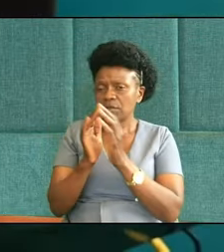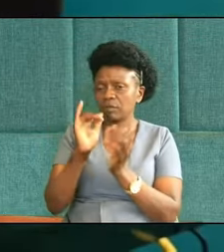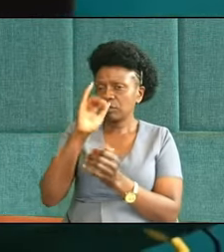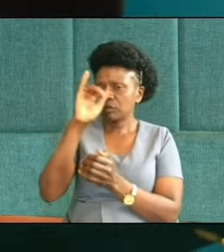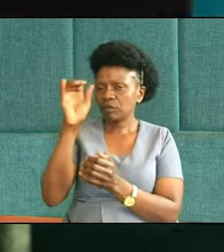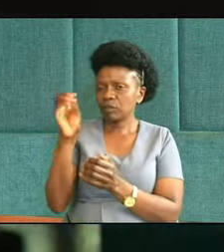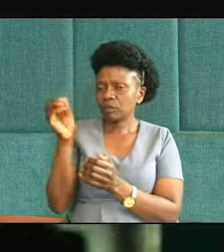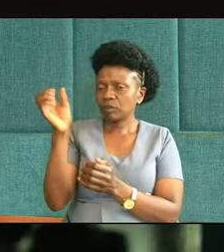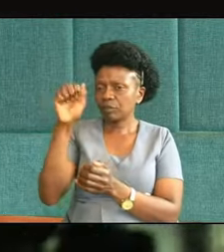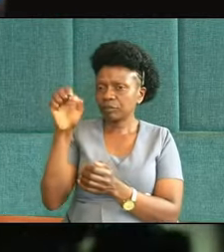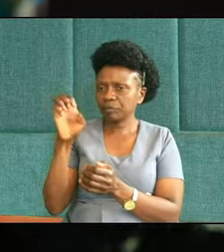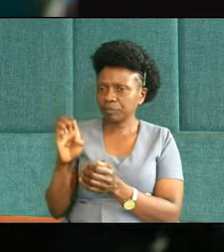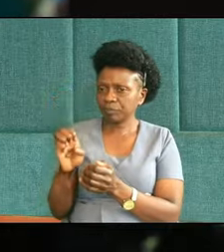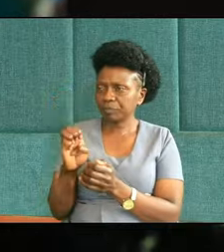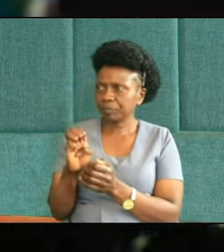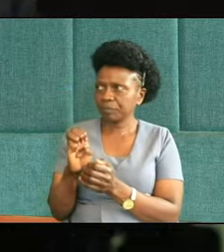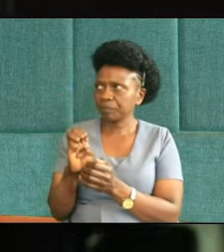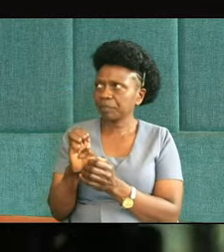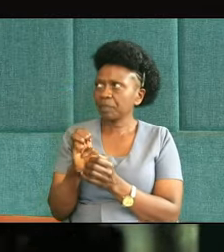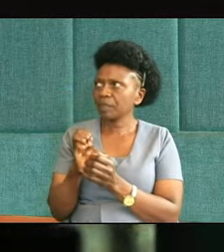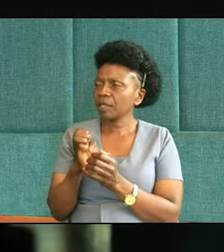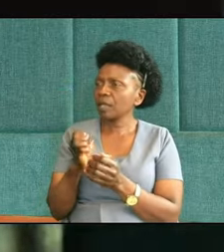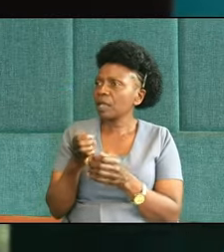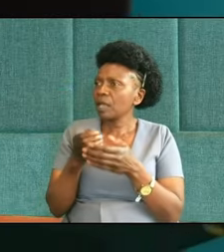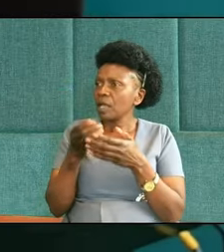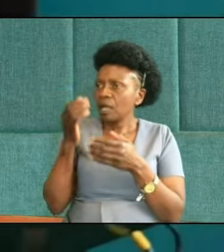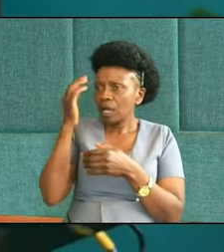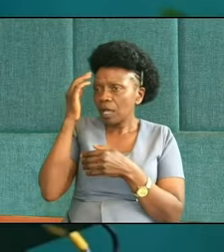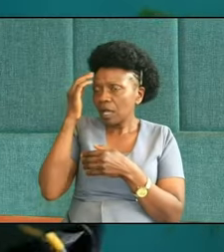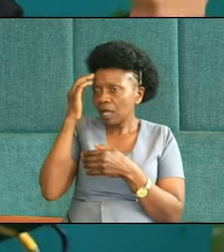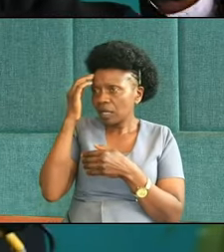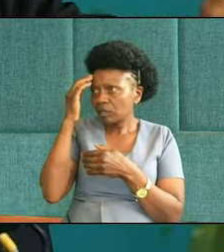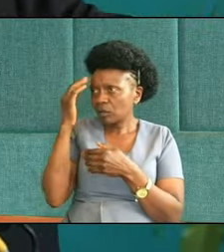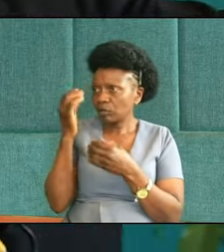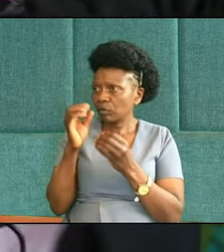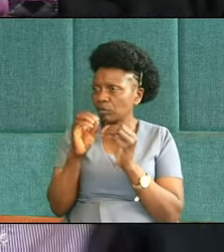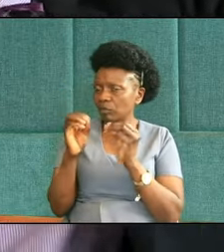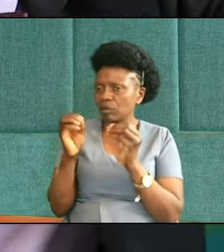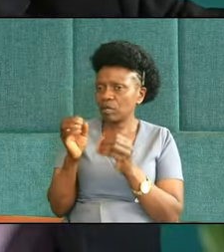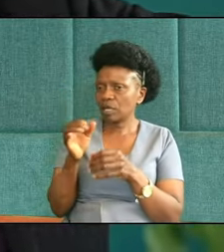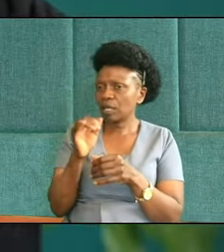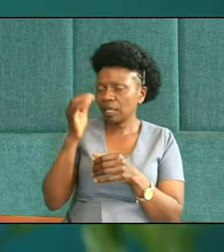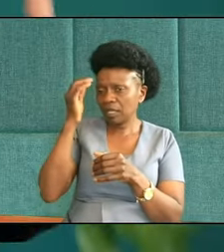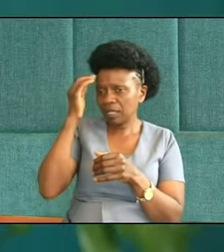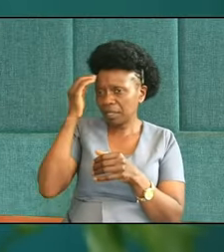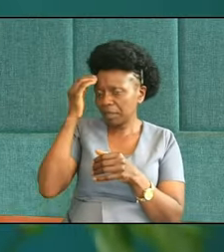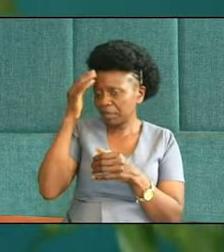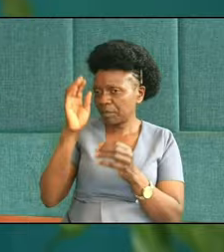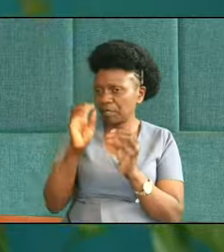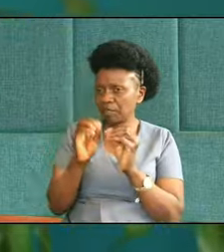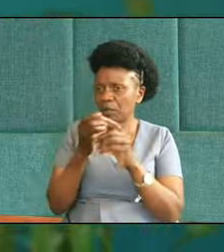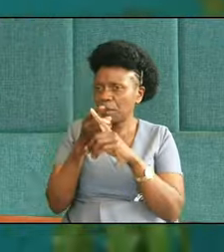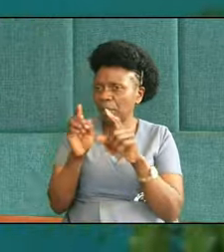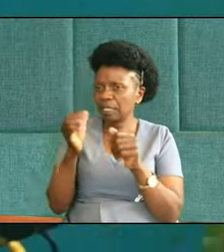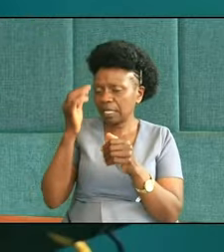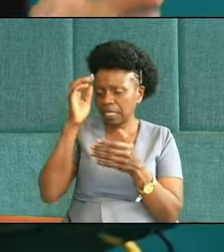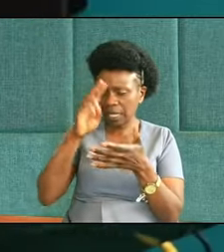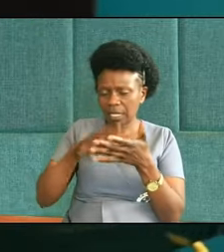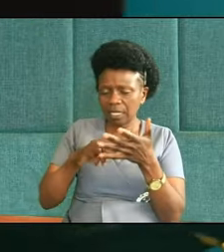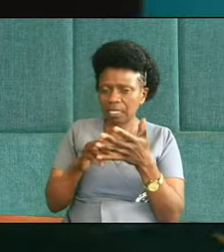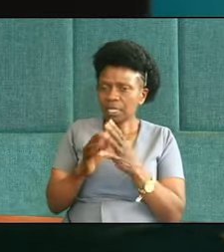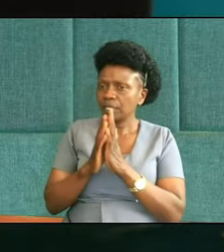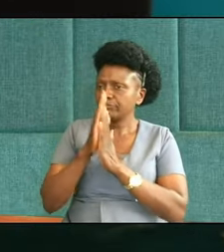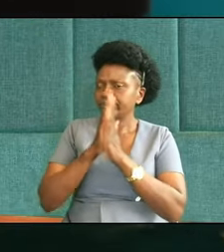even though I was raised in a Seventh-day Adventist family, I don't ever remember hearing about the story of Judah. Hence, this is such an exciting